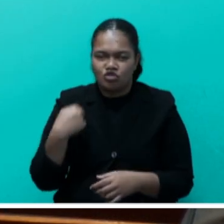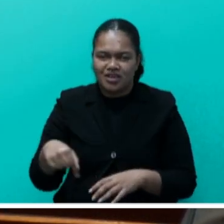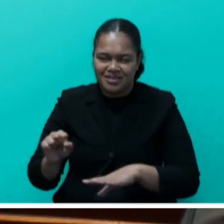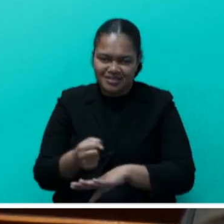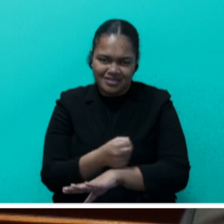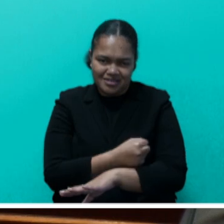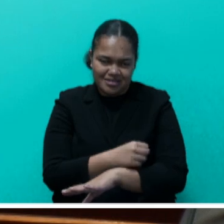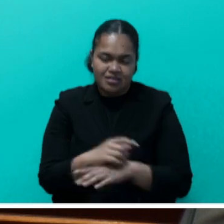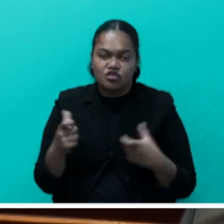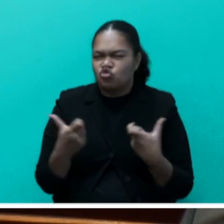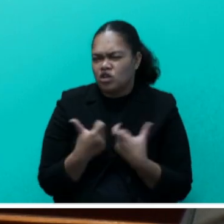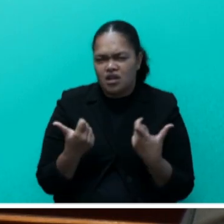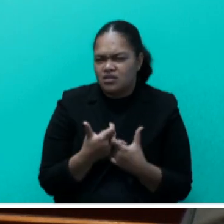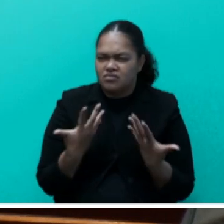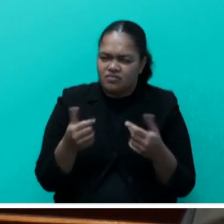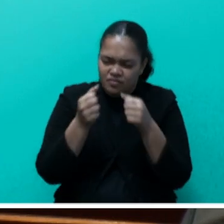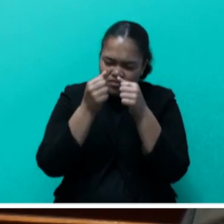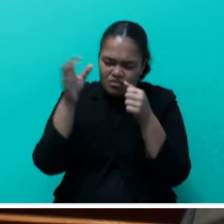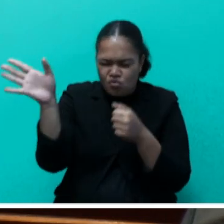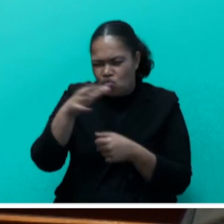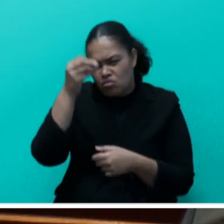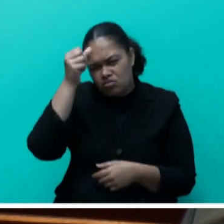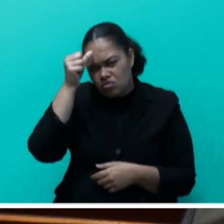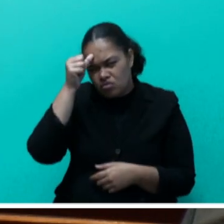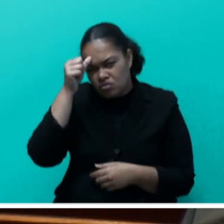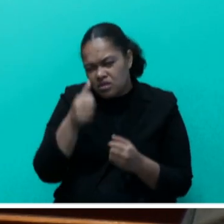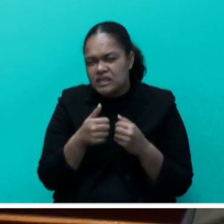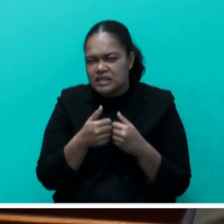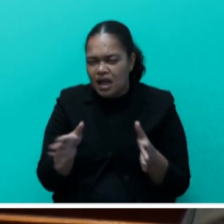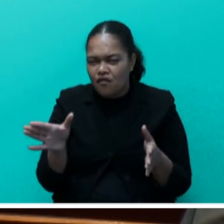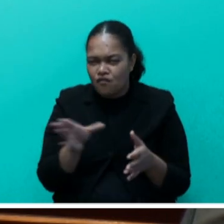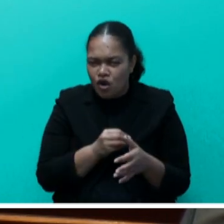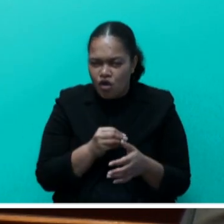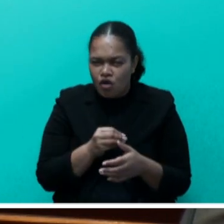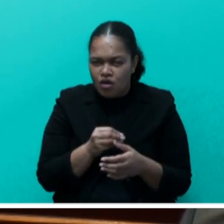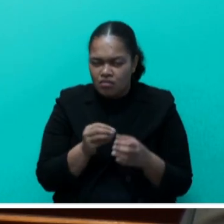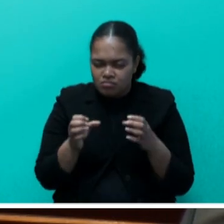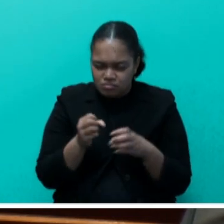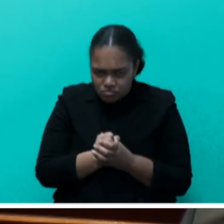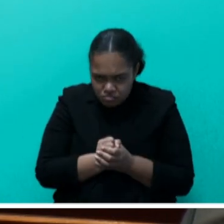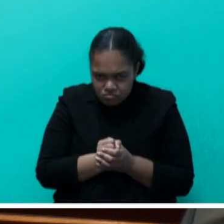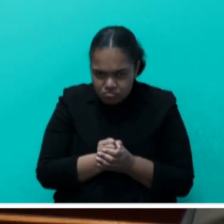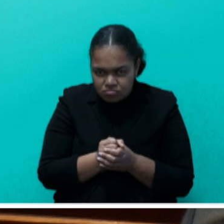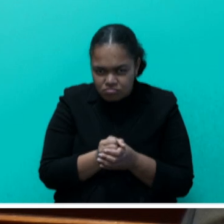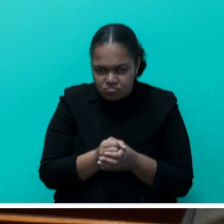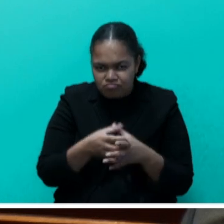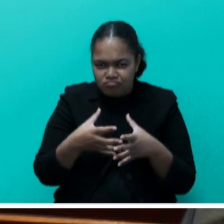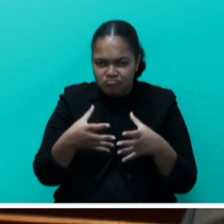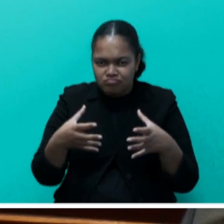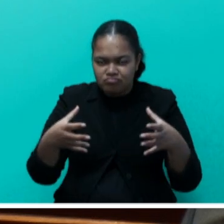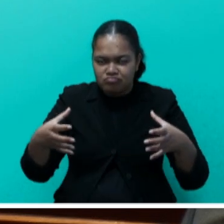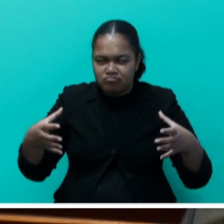Our challenges are well known, stemming from our small size, remoteness, and geographic dispersion, and scattered